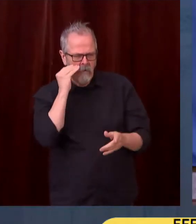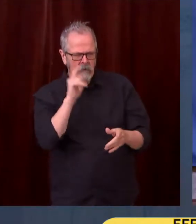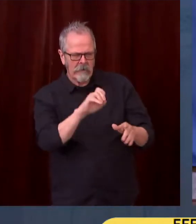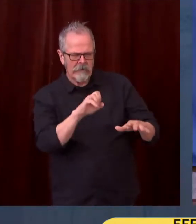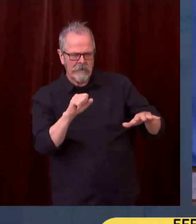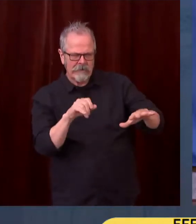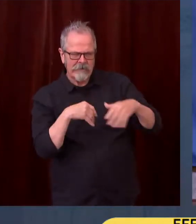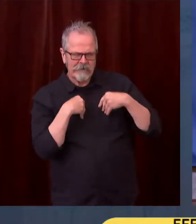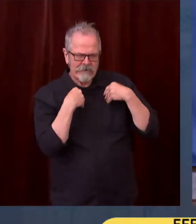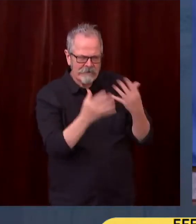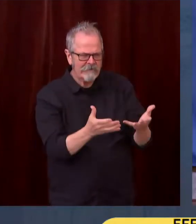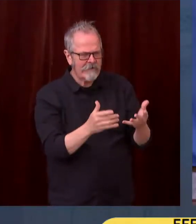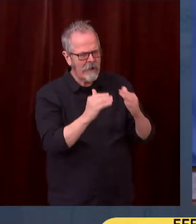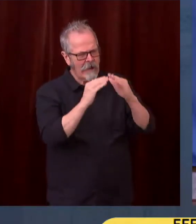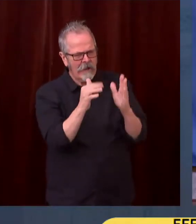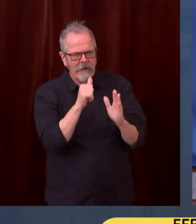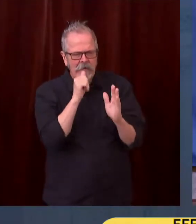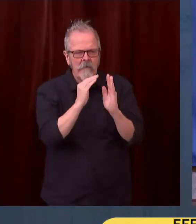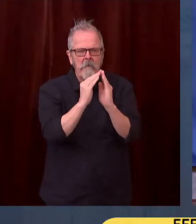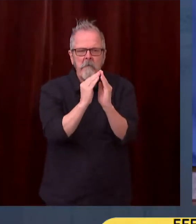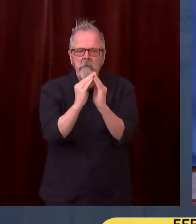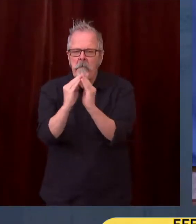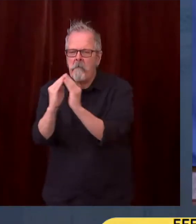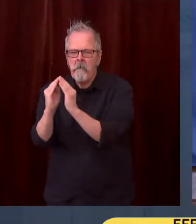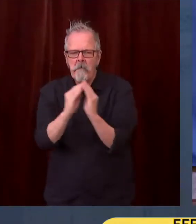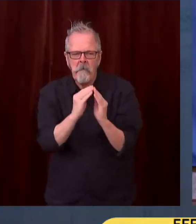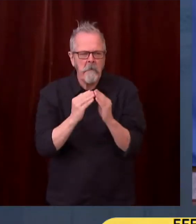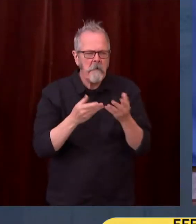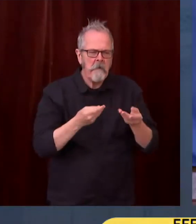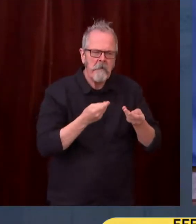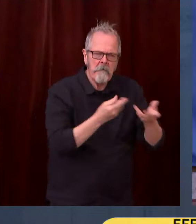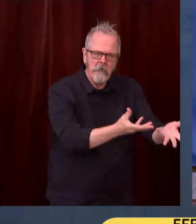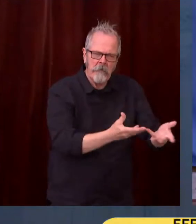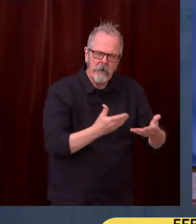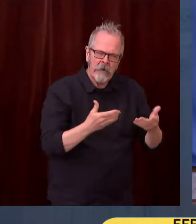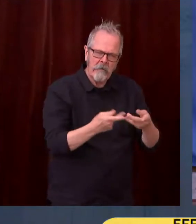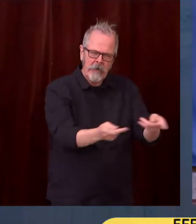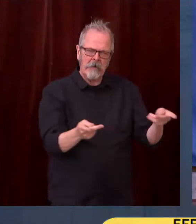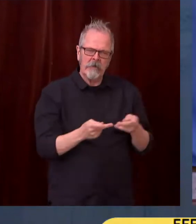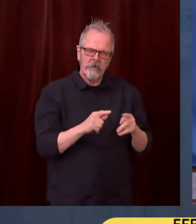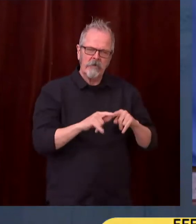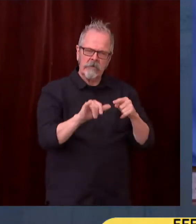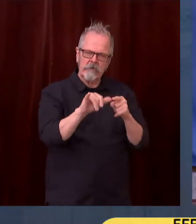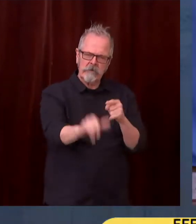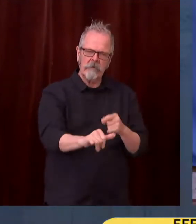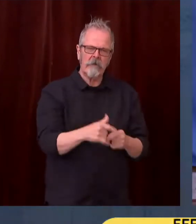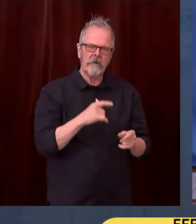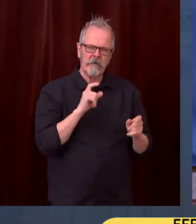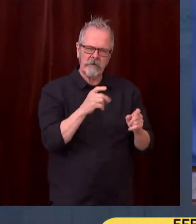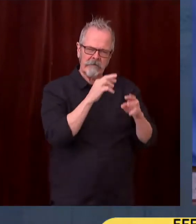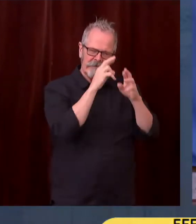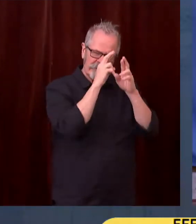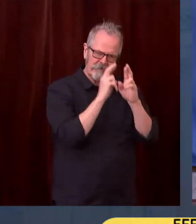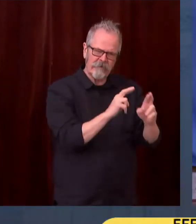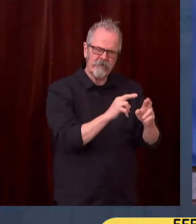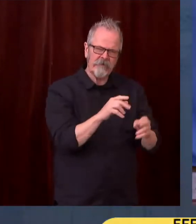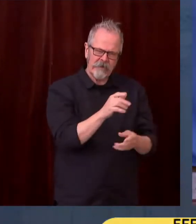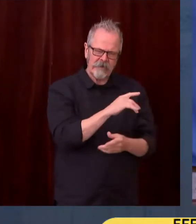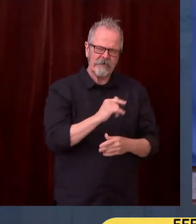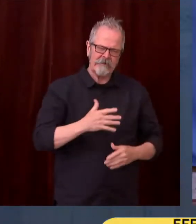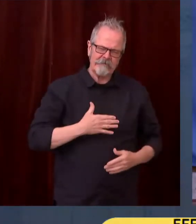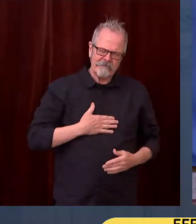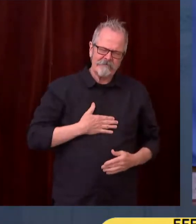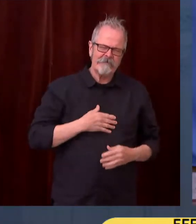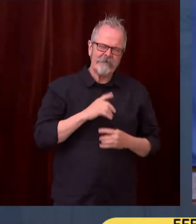to keep people under a safe roof. Now that being said, we hope that these increased investments will be